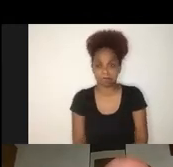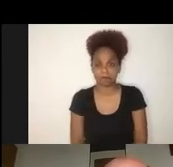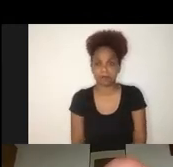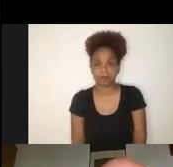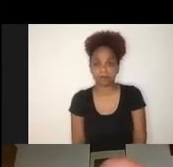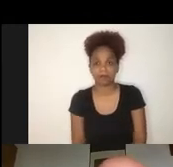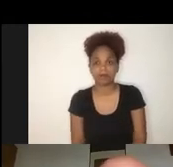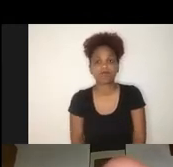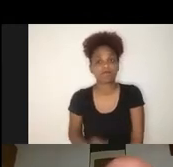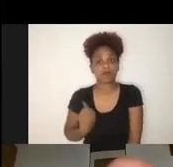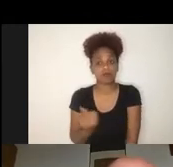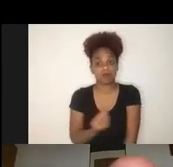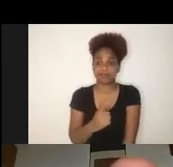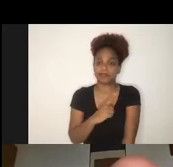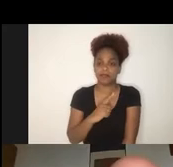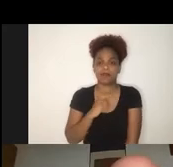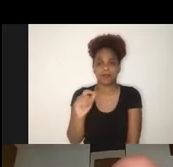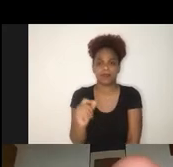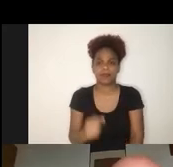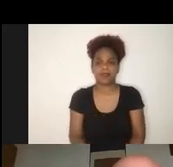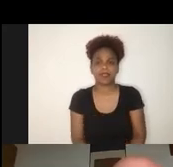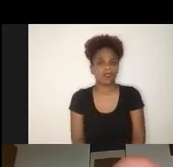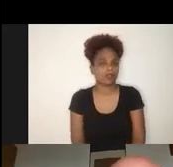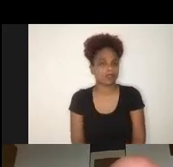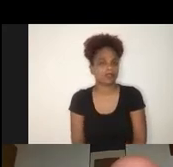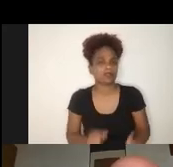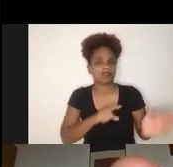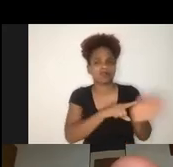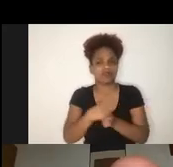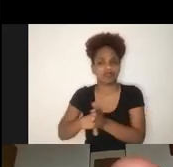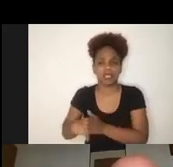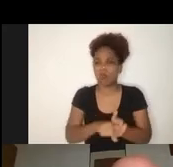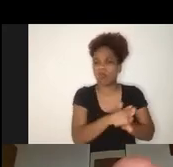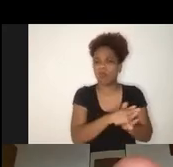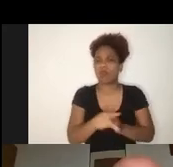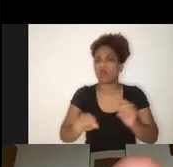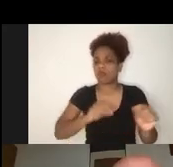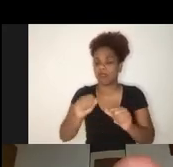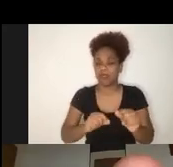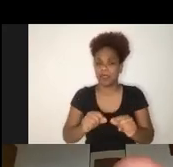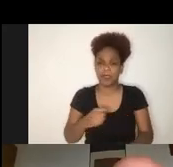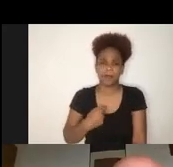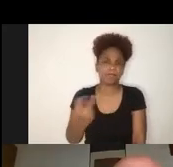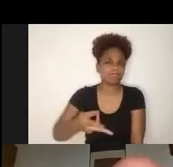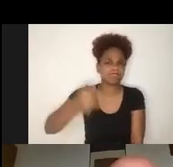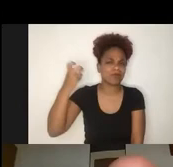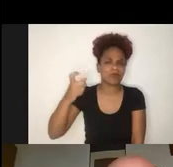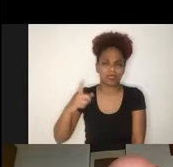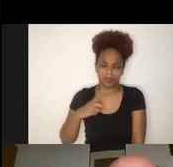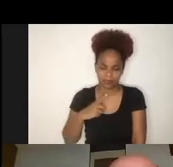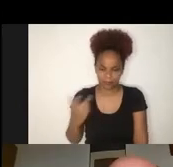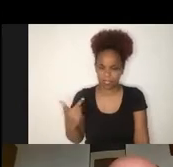But we are now seeing a very significant surge against what we call the second wave.